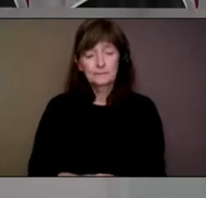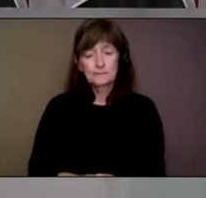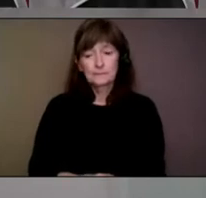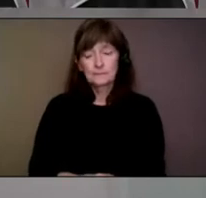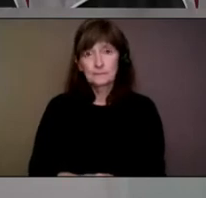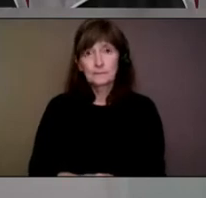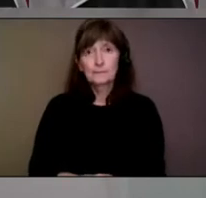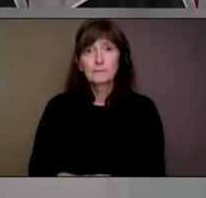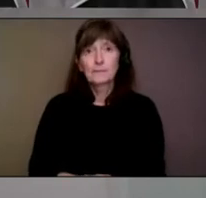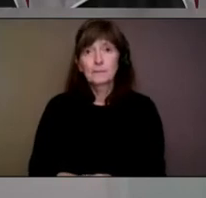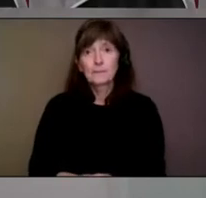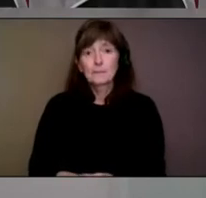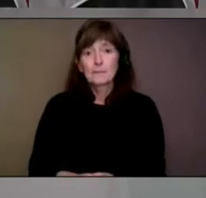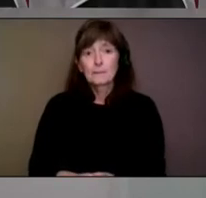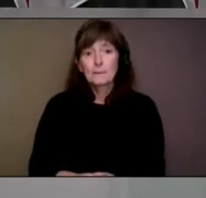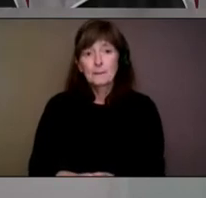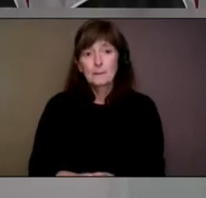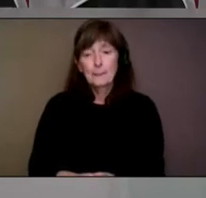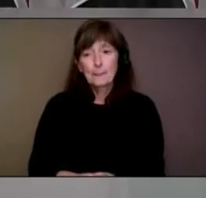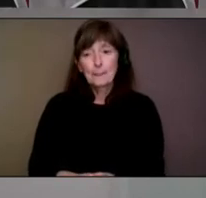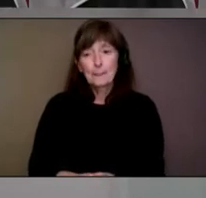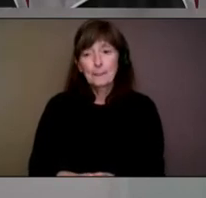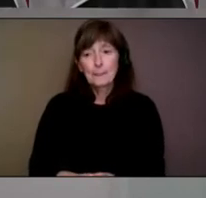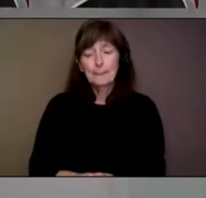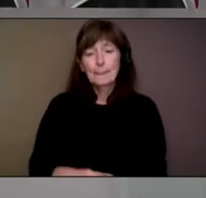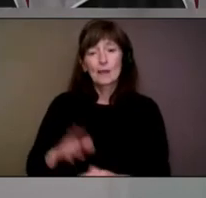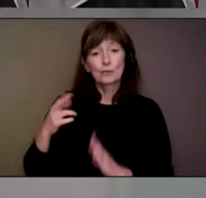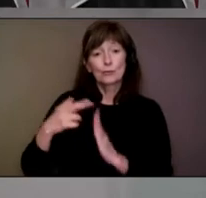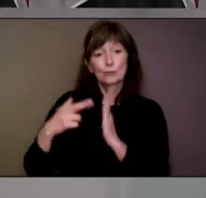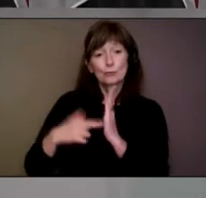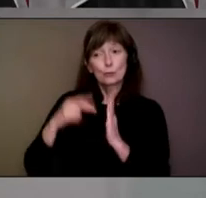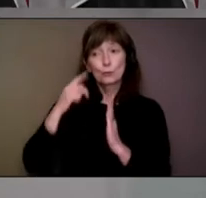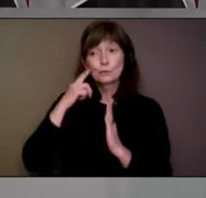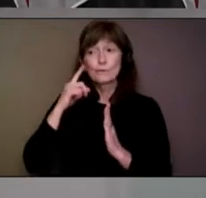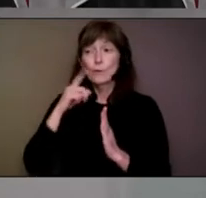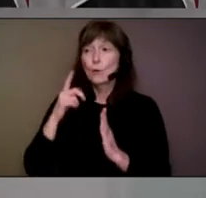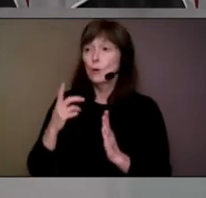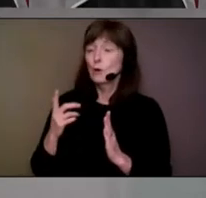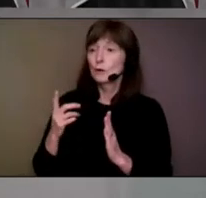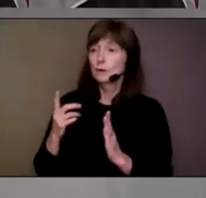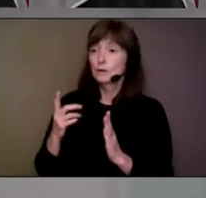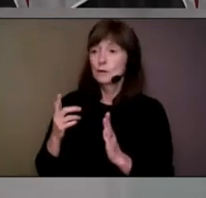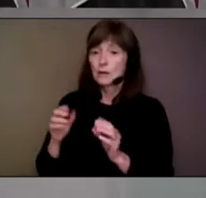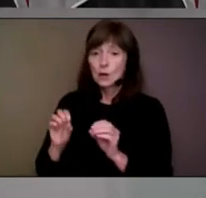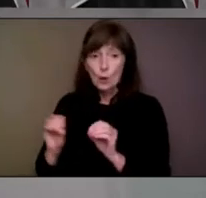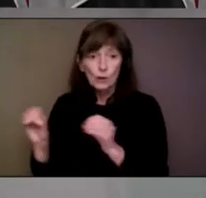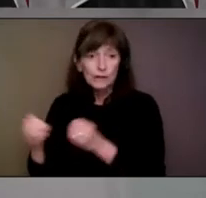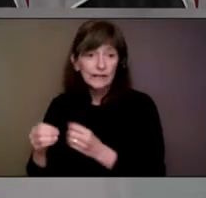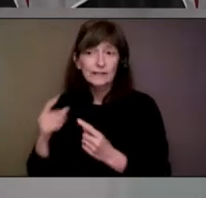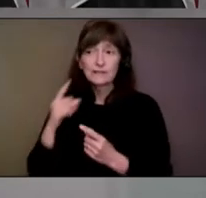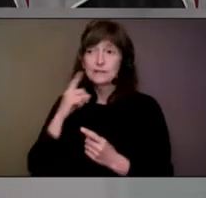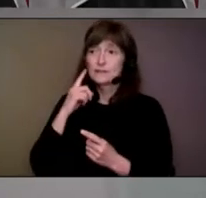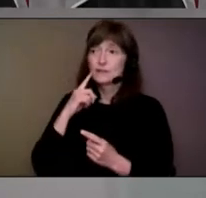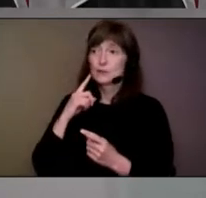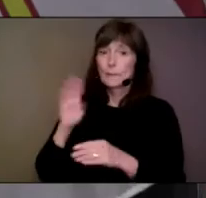regulations around organizations or operations demanding proof of vaccination for entry?